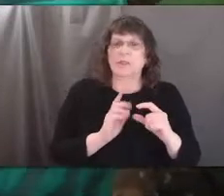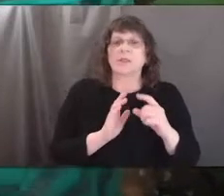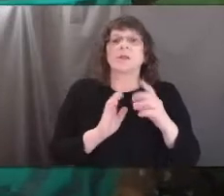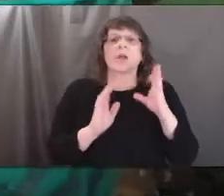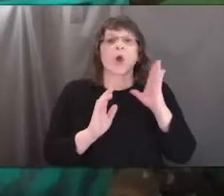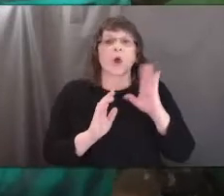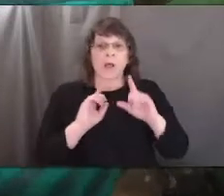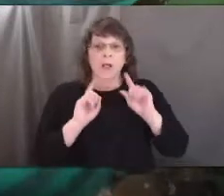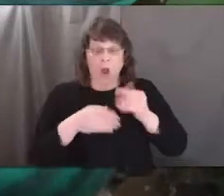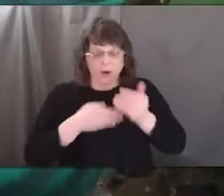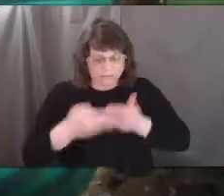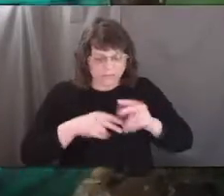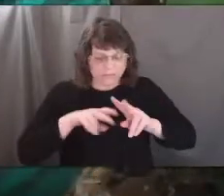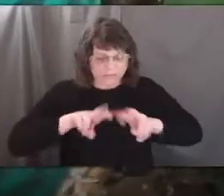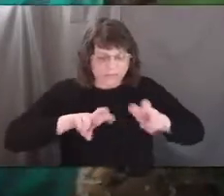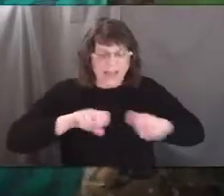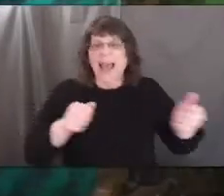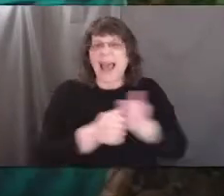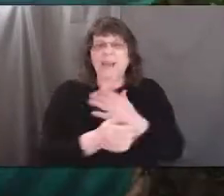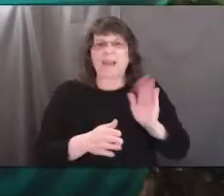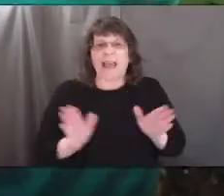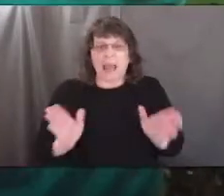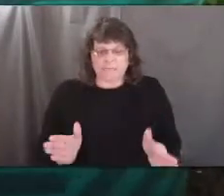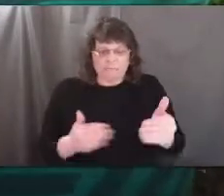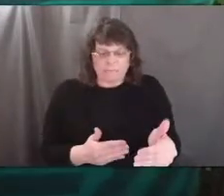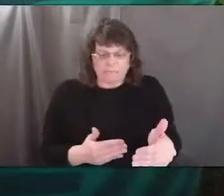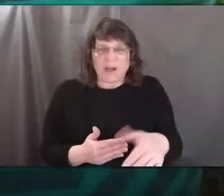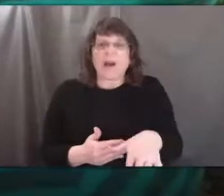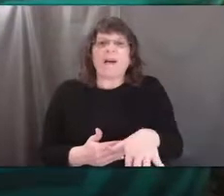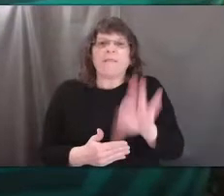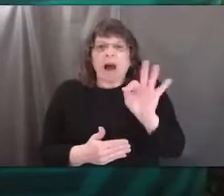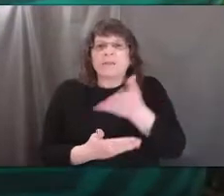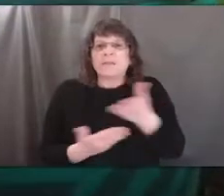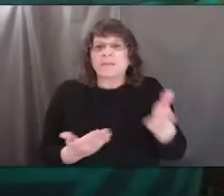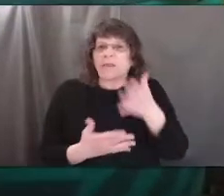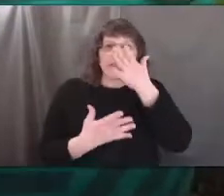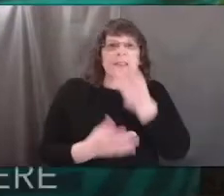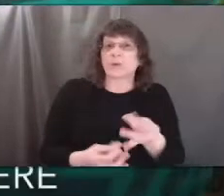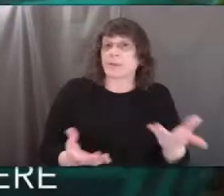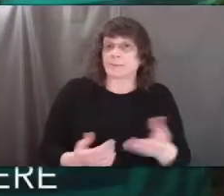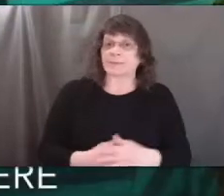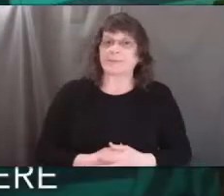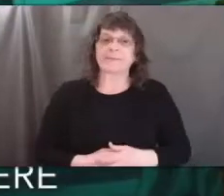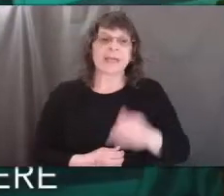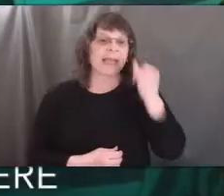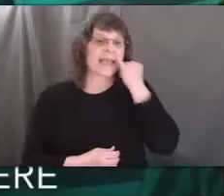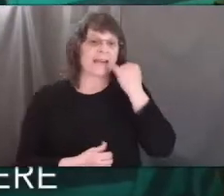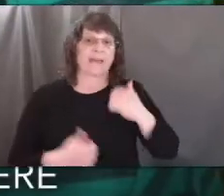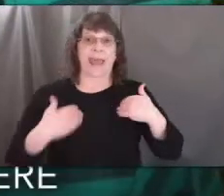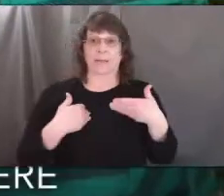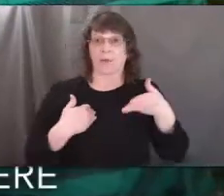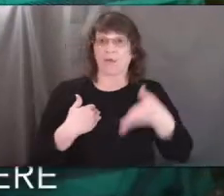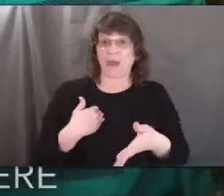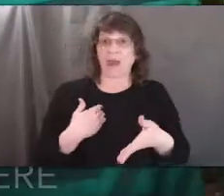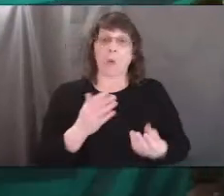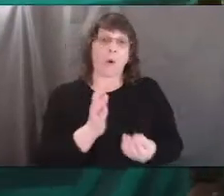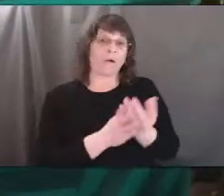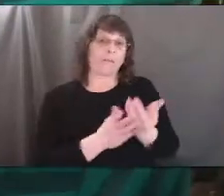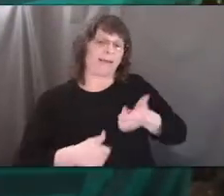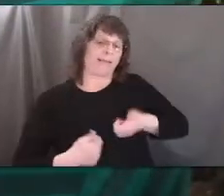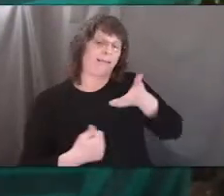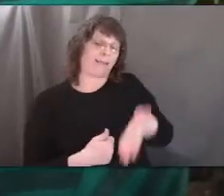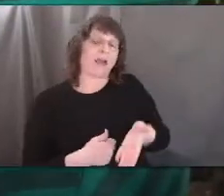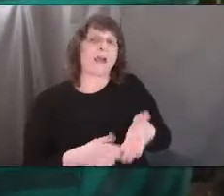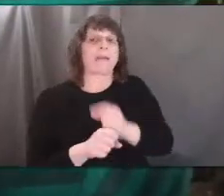You're going to go through everything on that piece of ground and you're going to find stuff that interests you. If there is an animal or a plant living there,